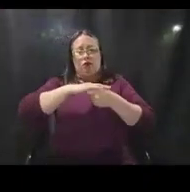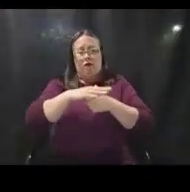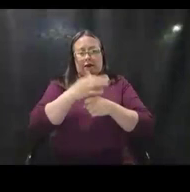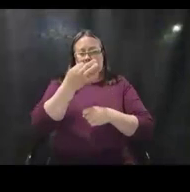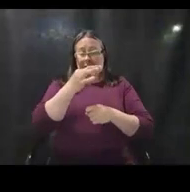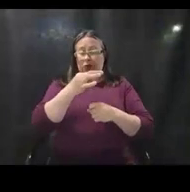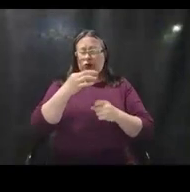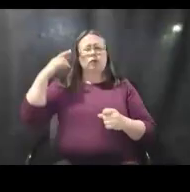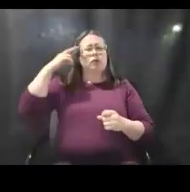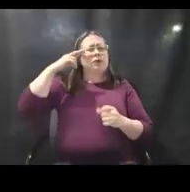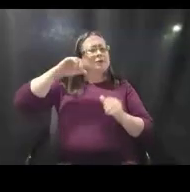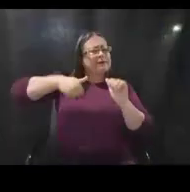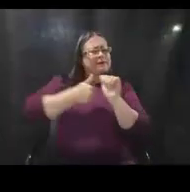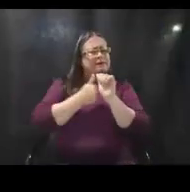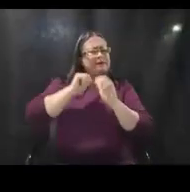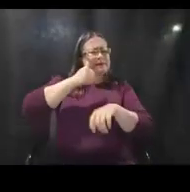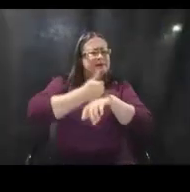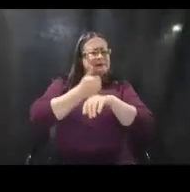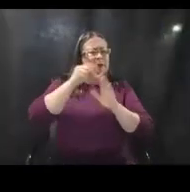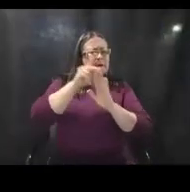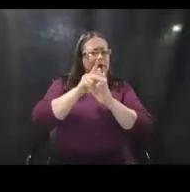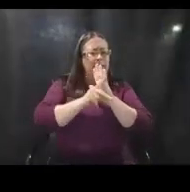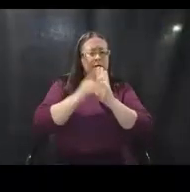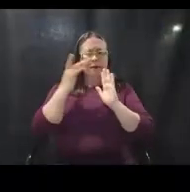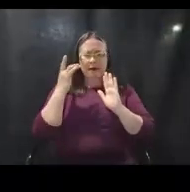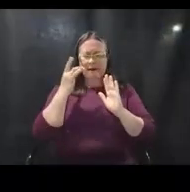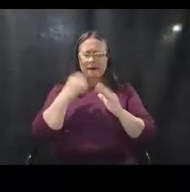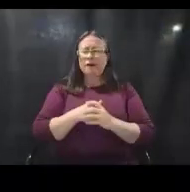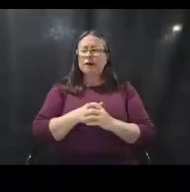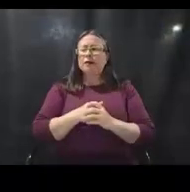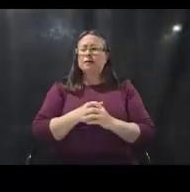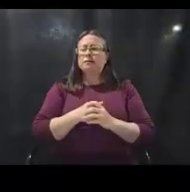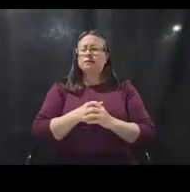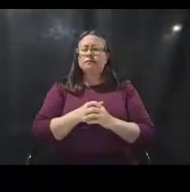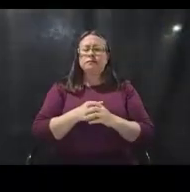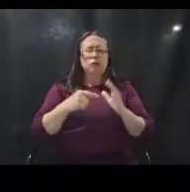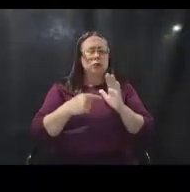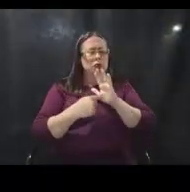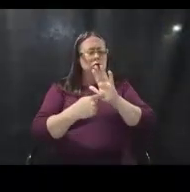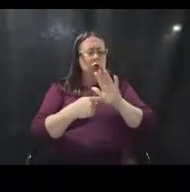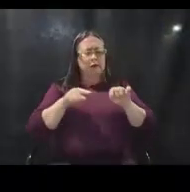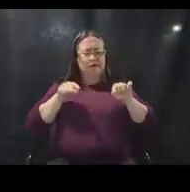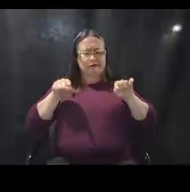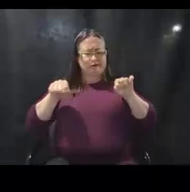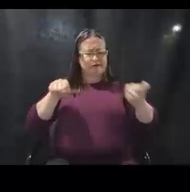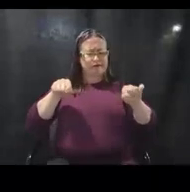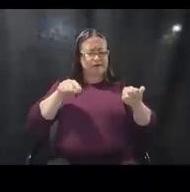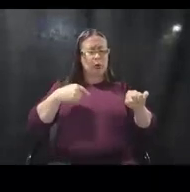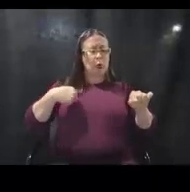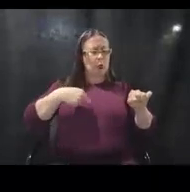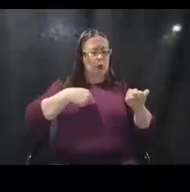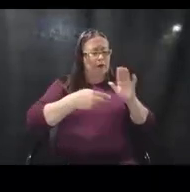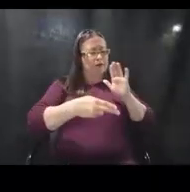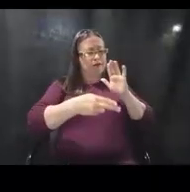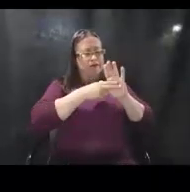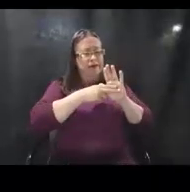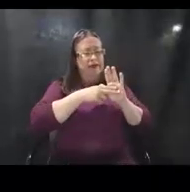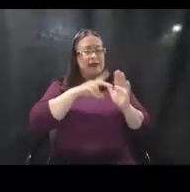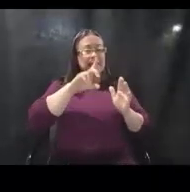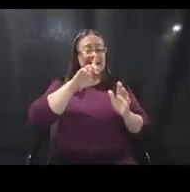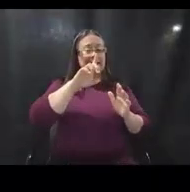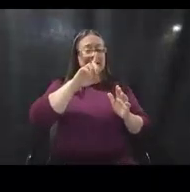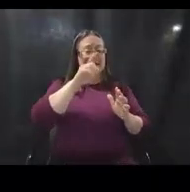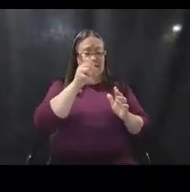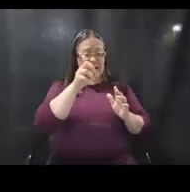purpose of that policy is to our is to distinguish between what we consider disaster costs